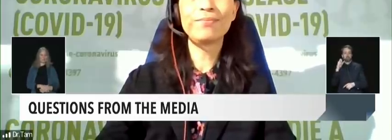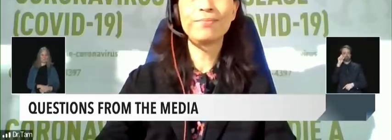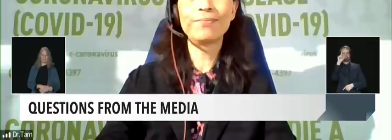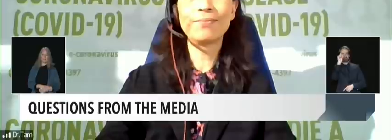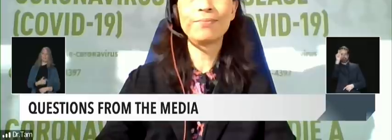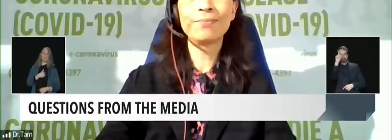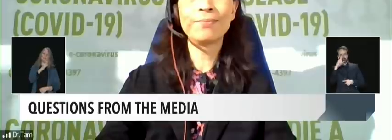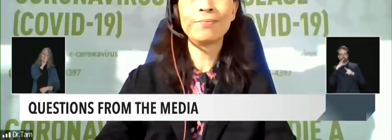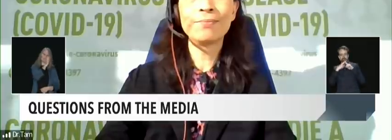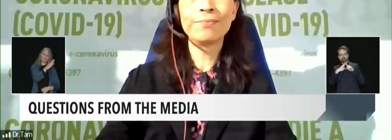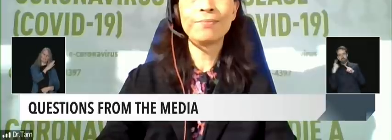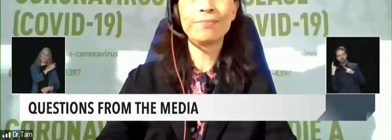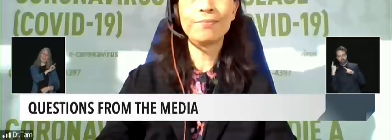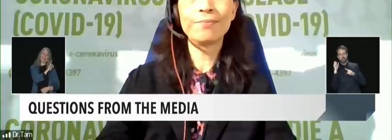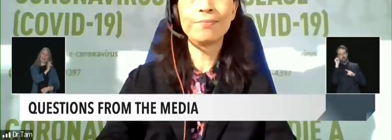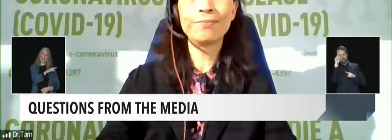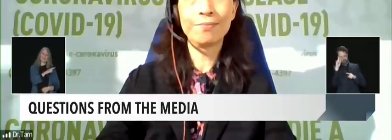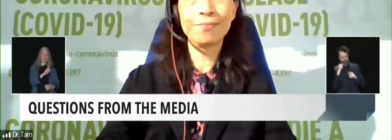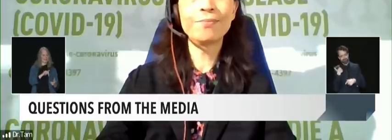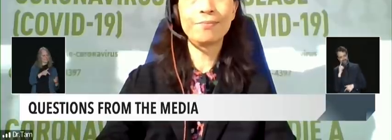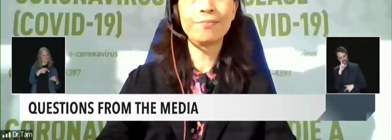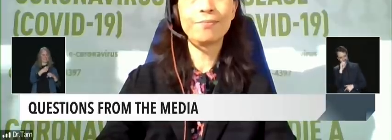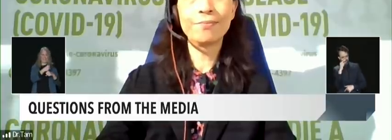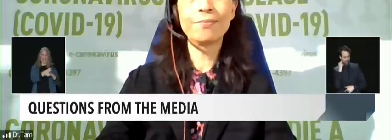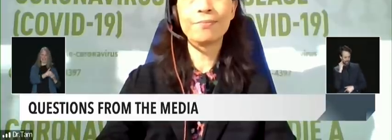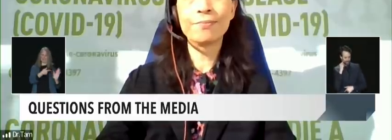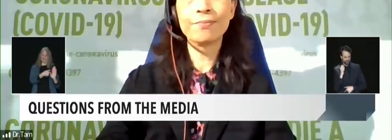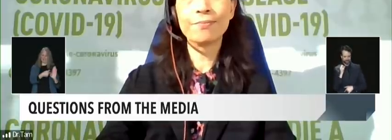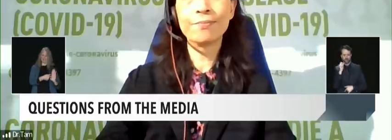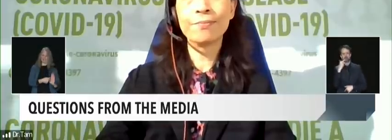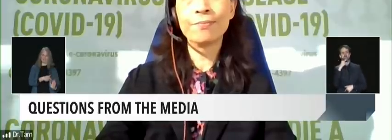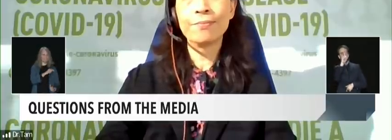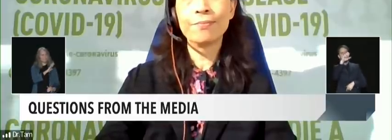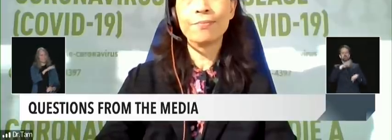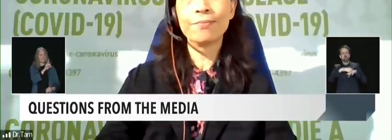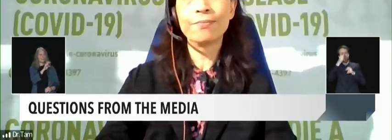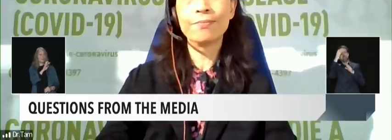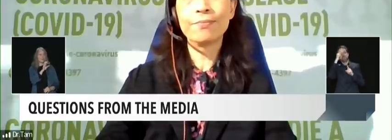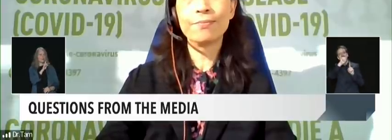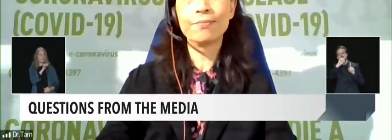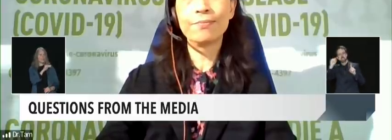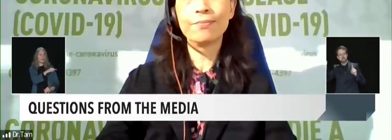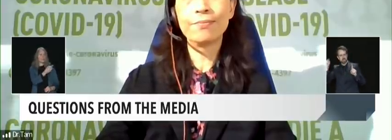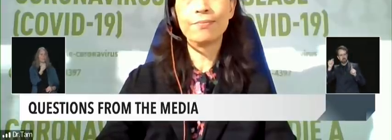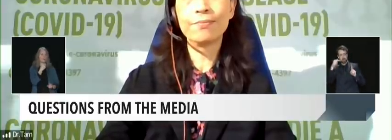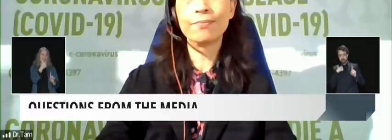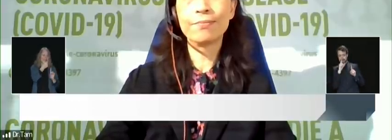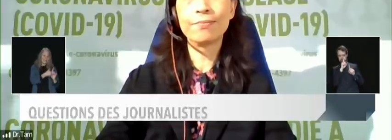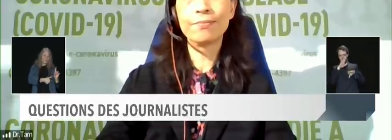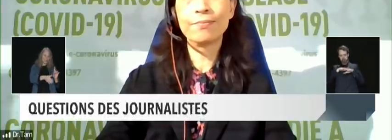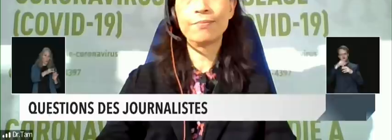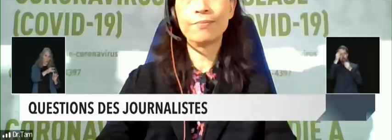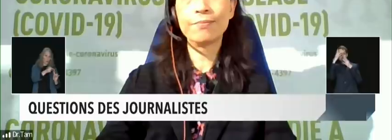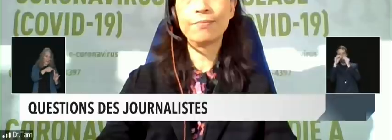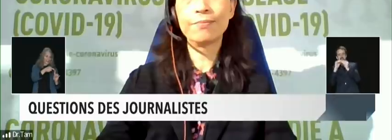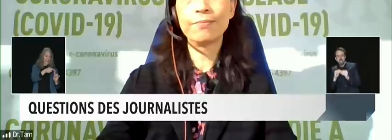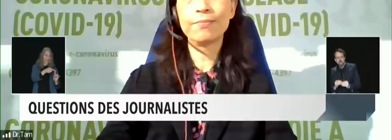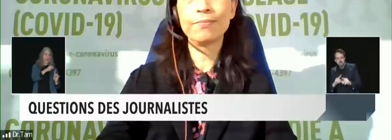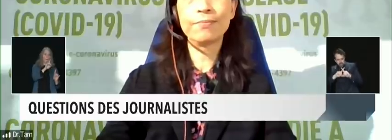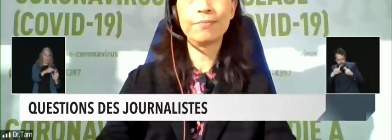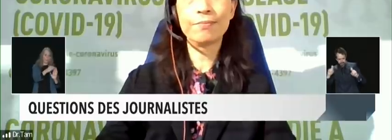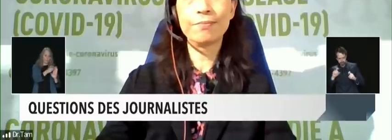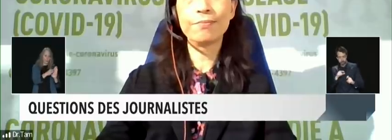about the data Dr. Tam you said that tracking every case isn't necessary for good surveillance